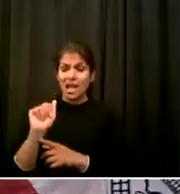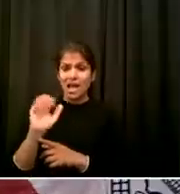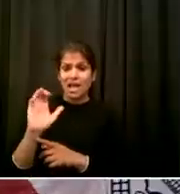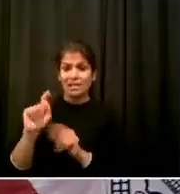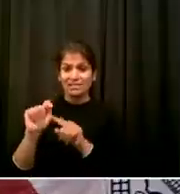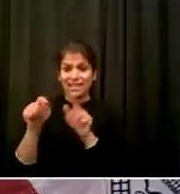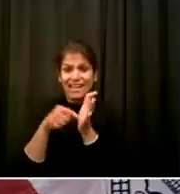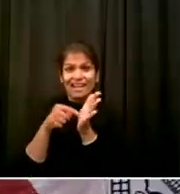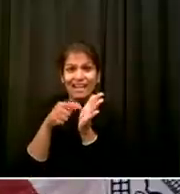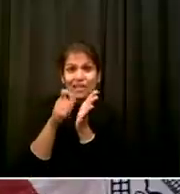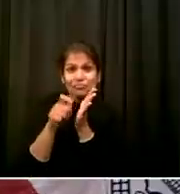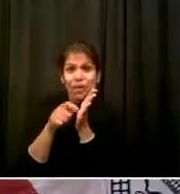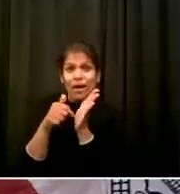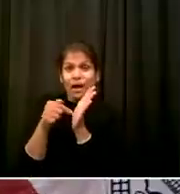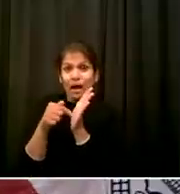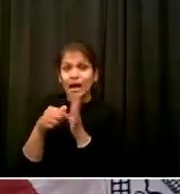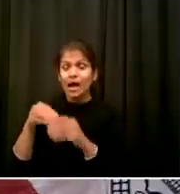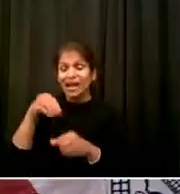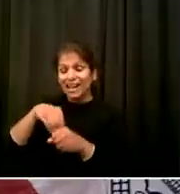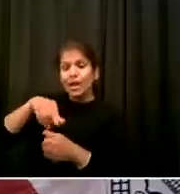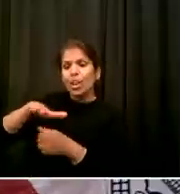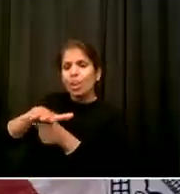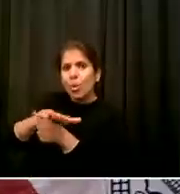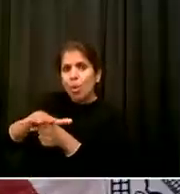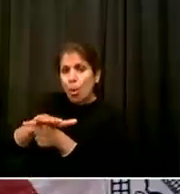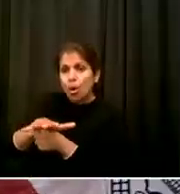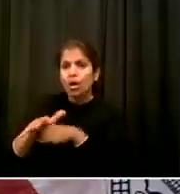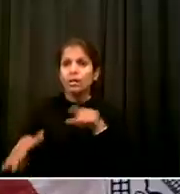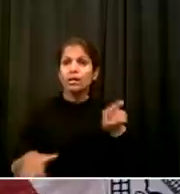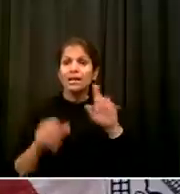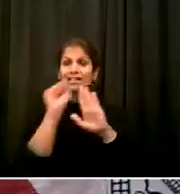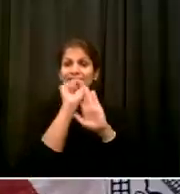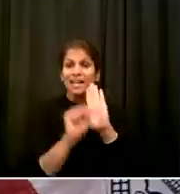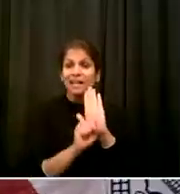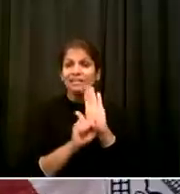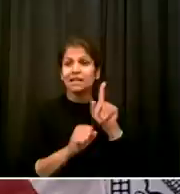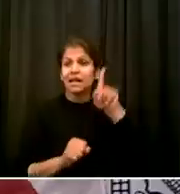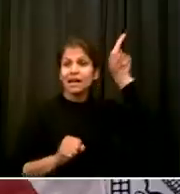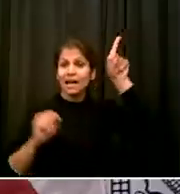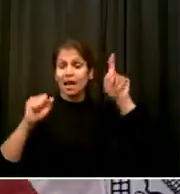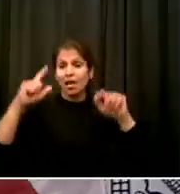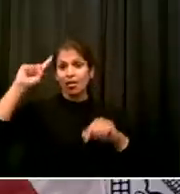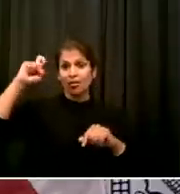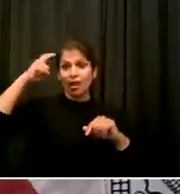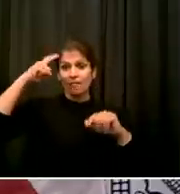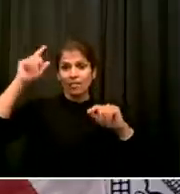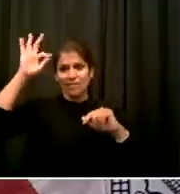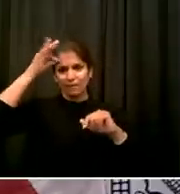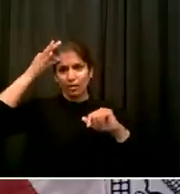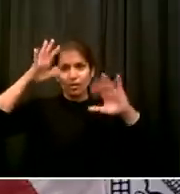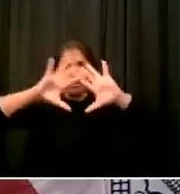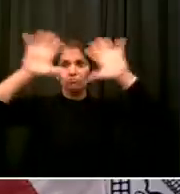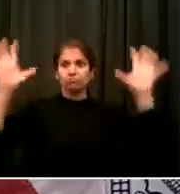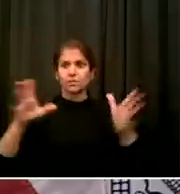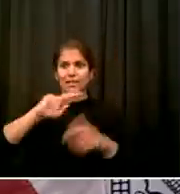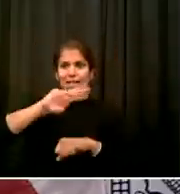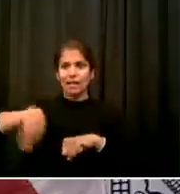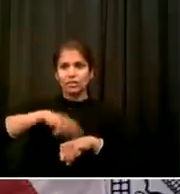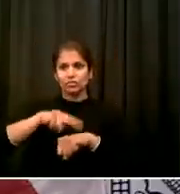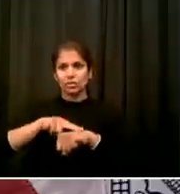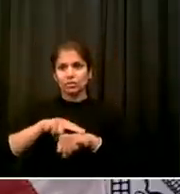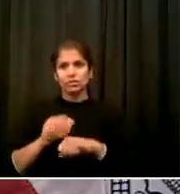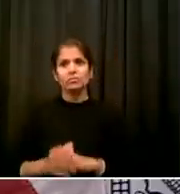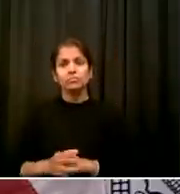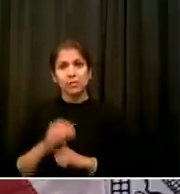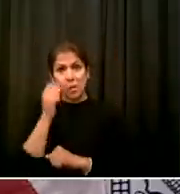the things I've said very clearly to the commissioner This act exists in the context of state and federal law That clearly